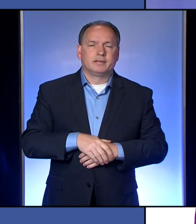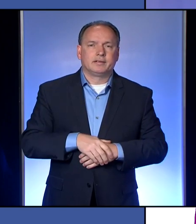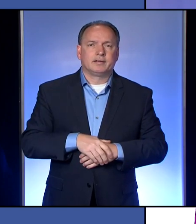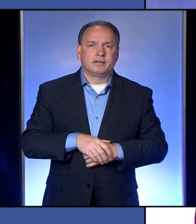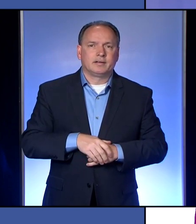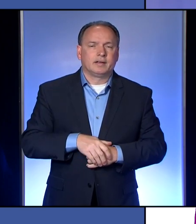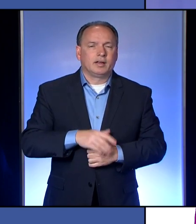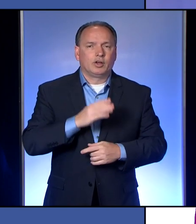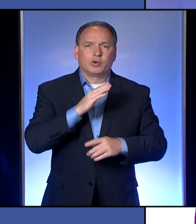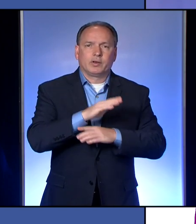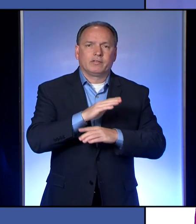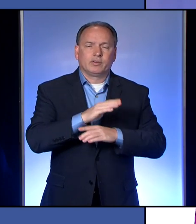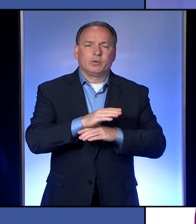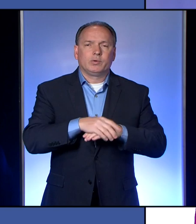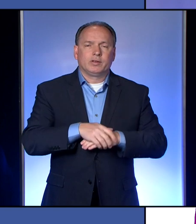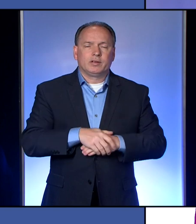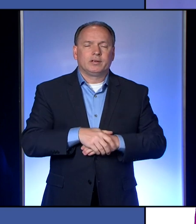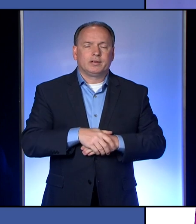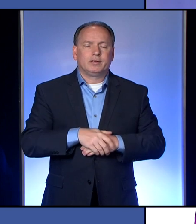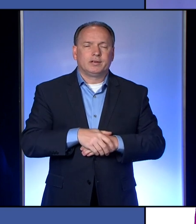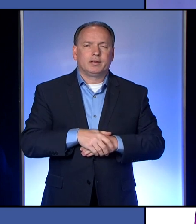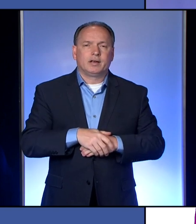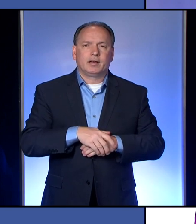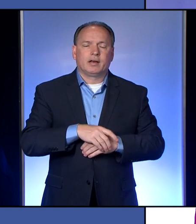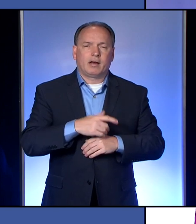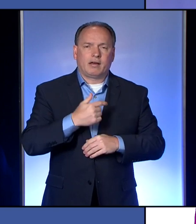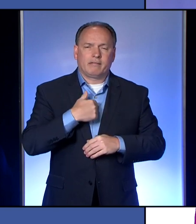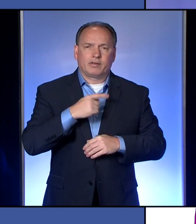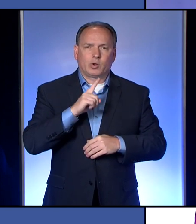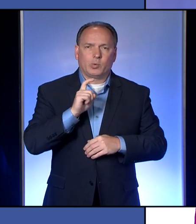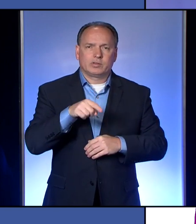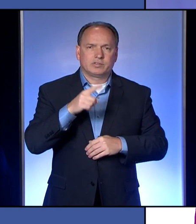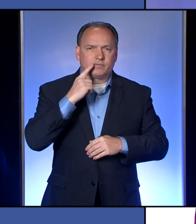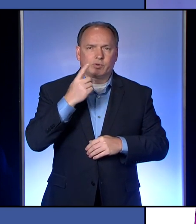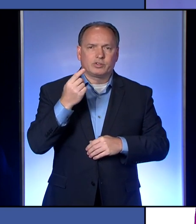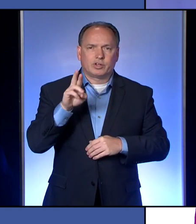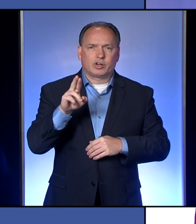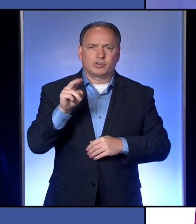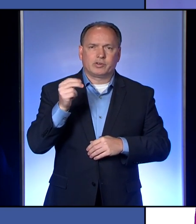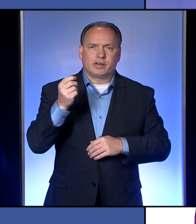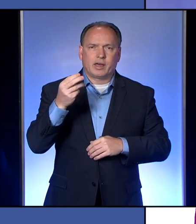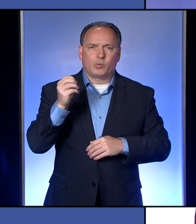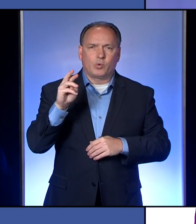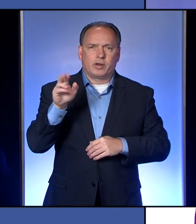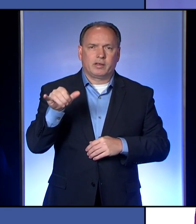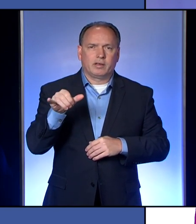Yes. Good afternoon, Kathy. It's Joel Natale. I have a question for Dr. Nadwarni.